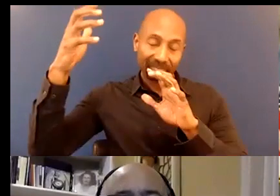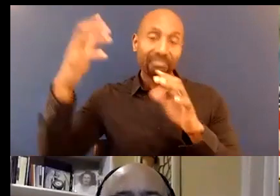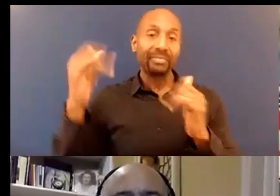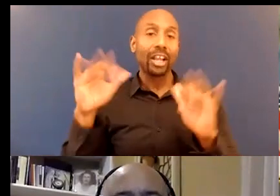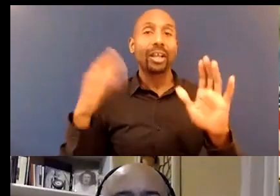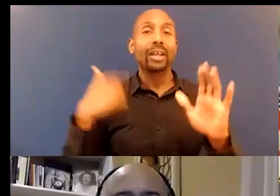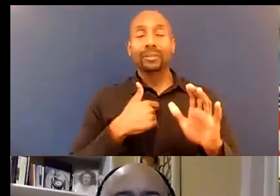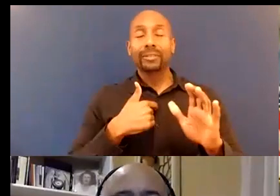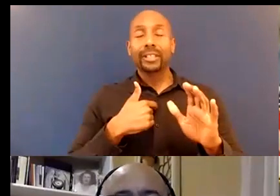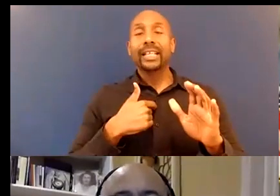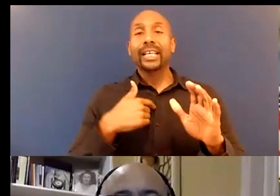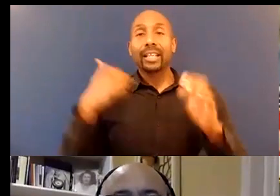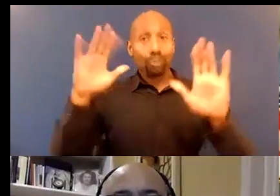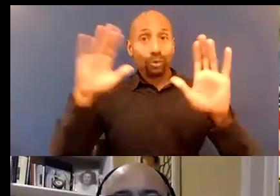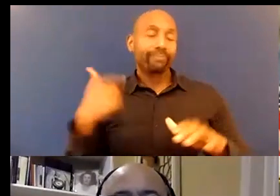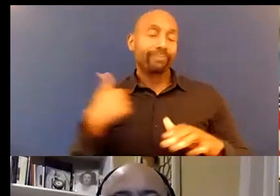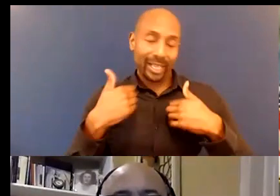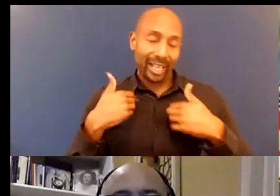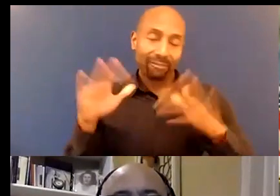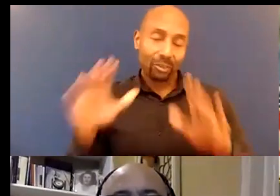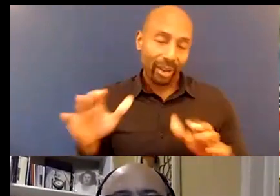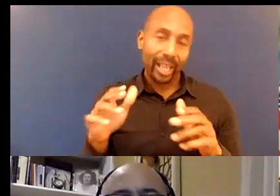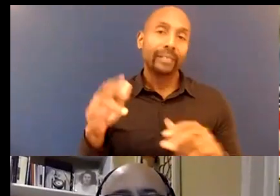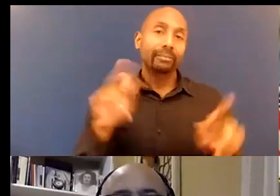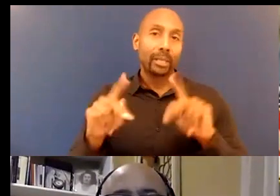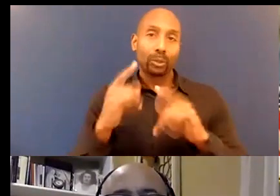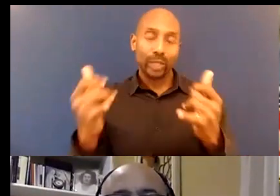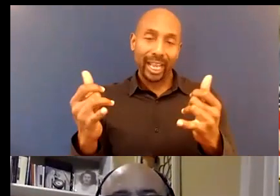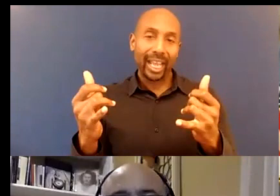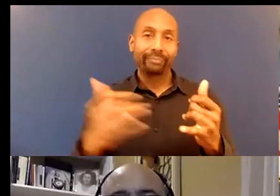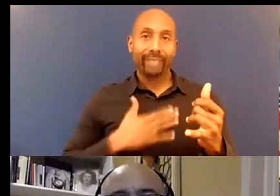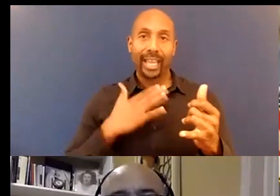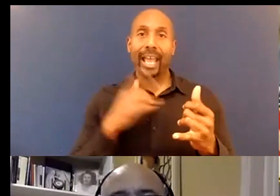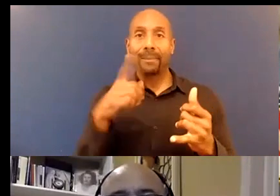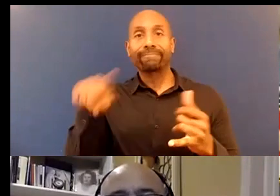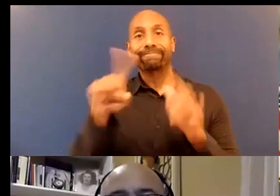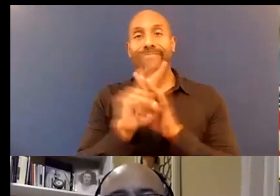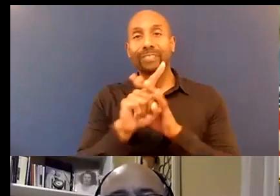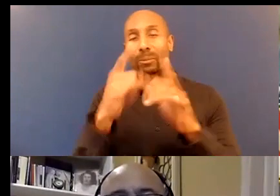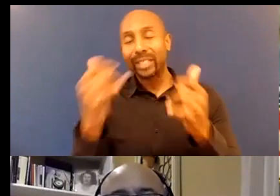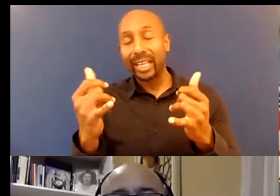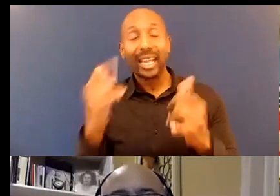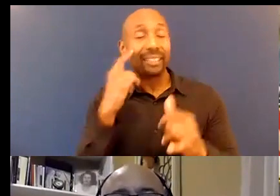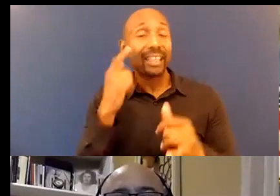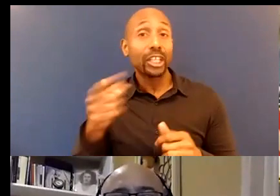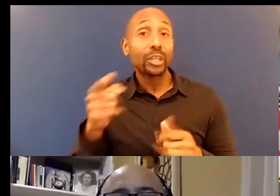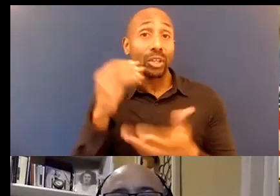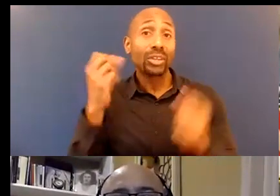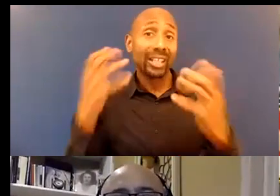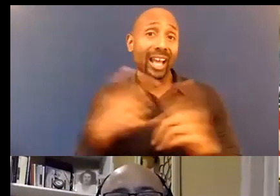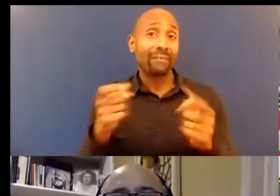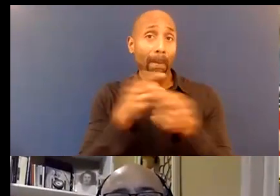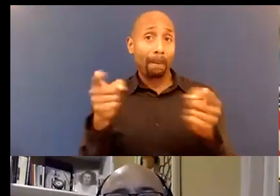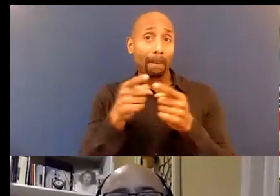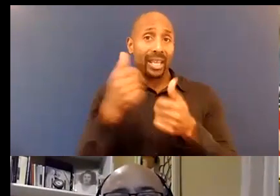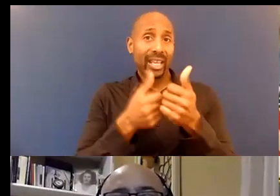presence. Seriously, I mean, we have some phenomenal people here today, and I think you're going to get a lot out of what they have to say. So the panelists, they're